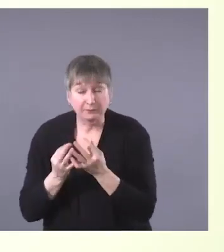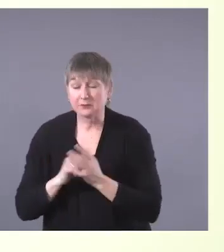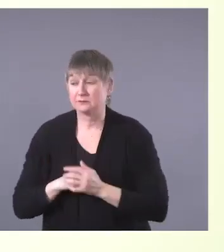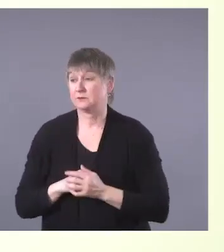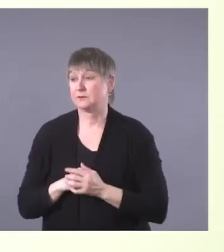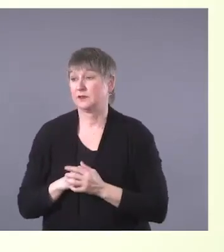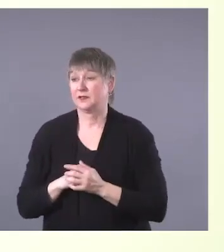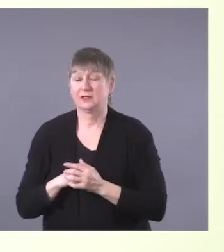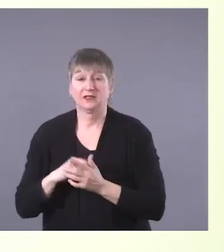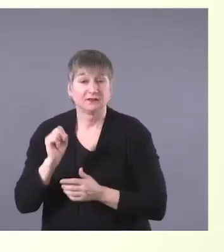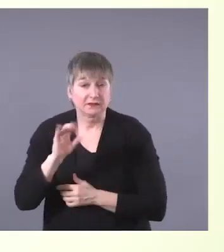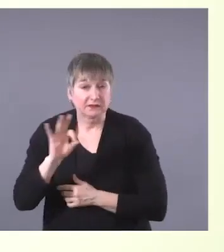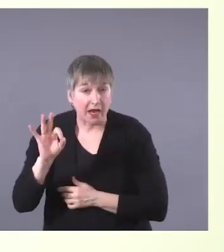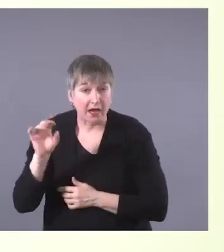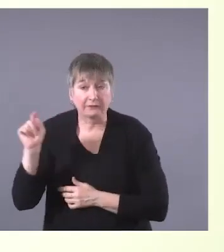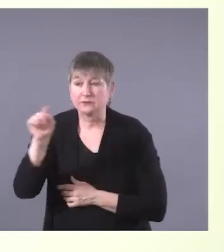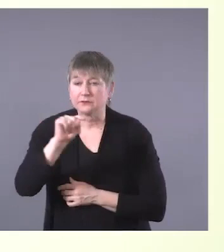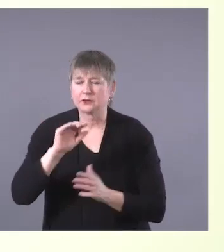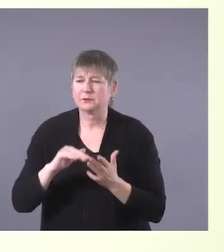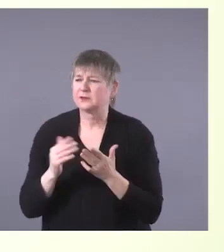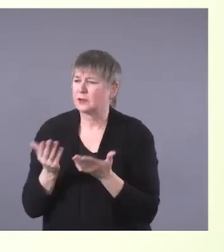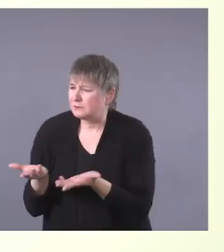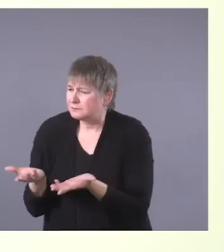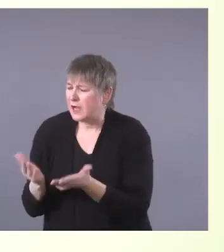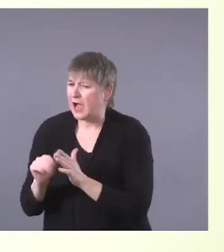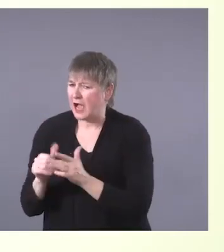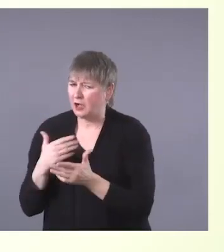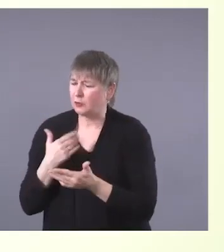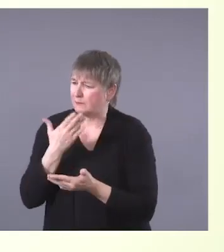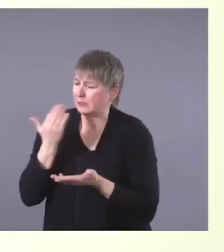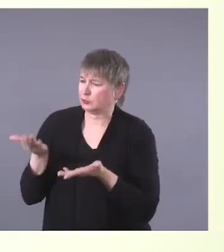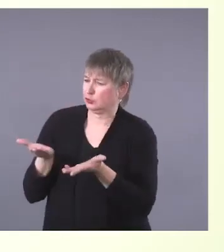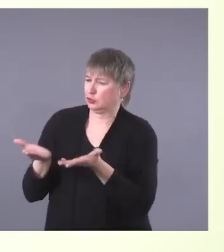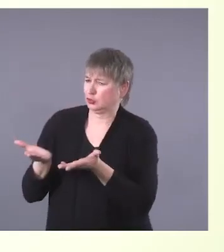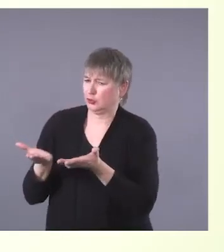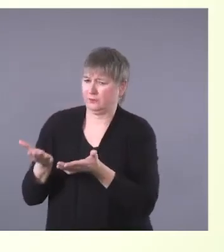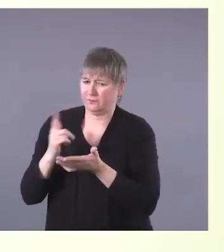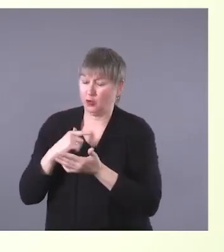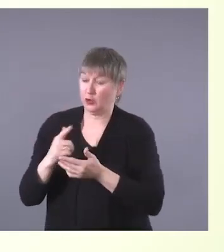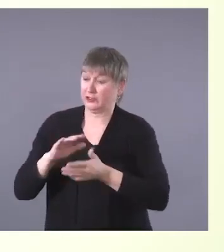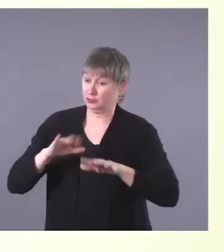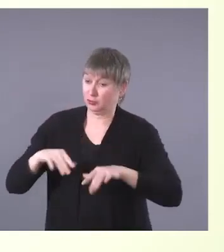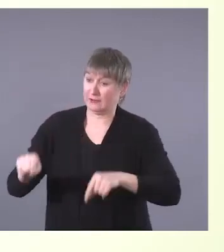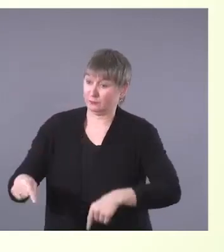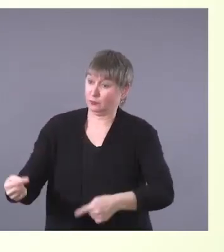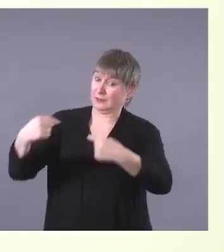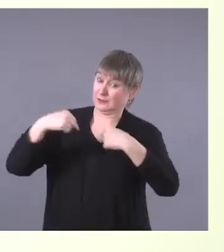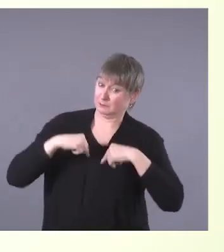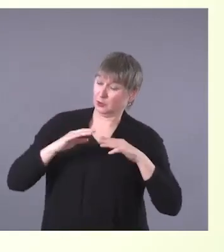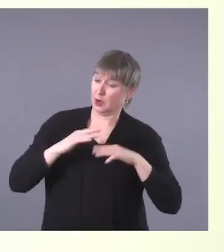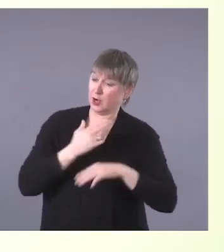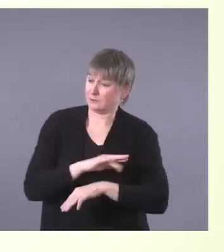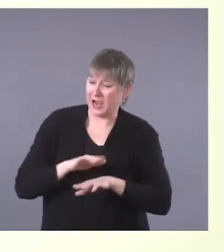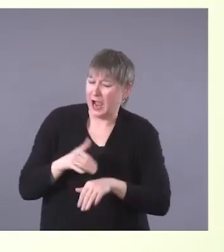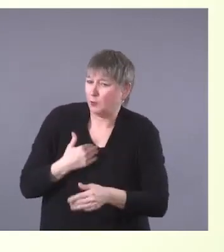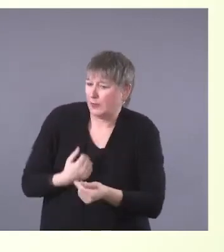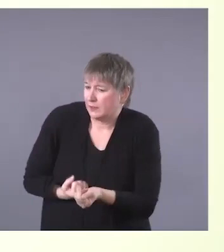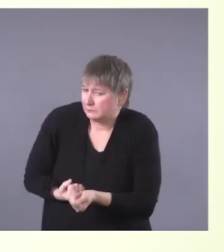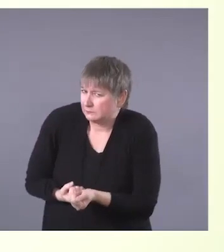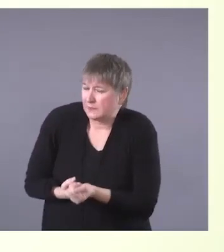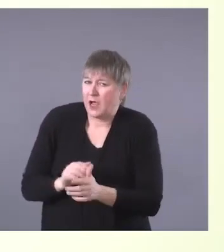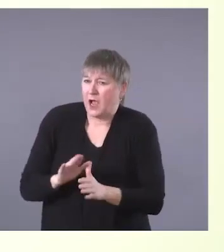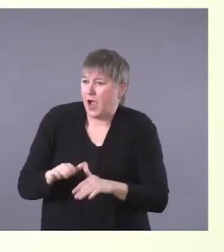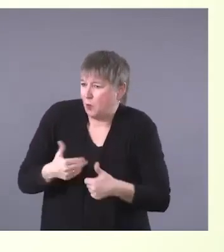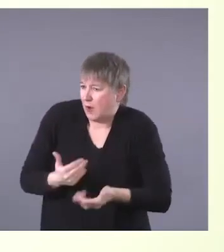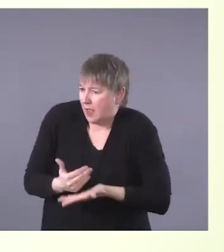and how could we best service the Indigenous children that come to the hospital there. And through that, my role was